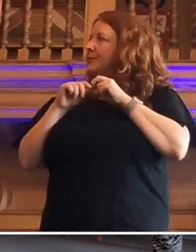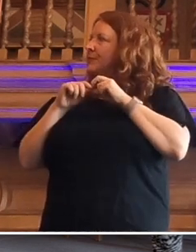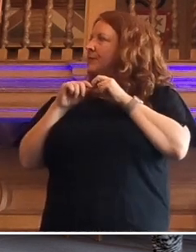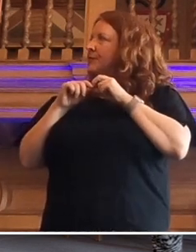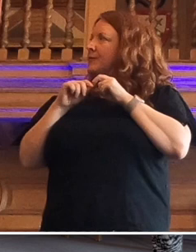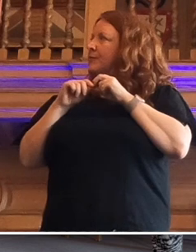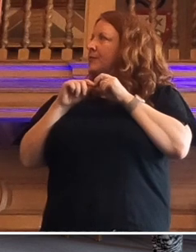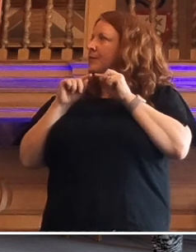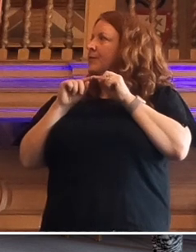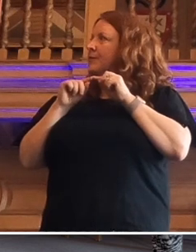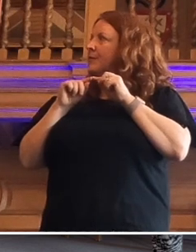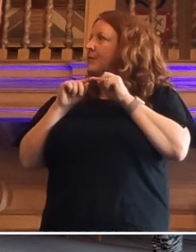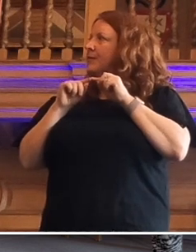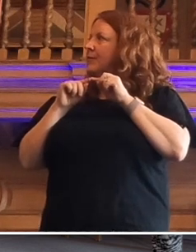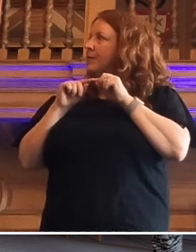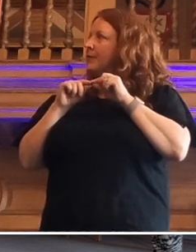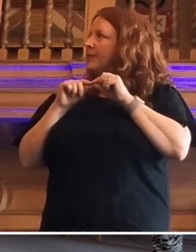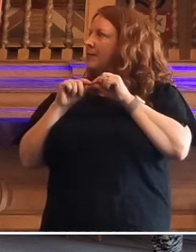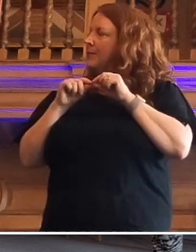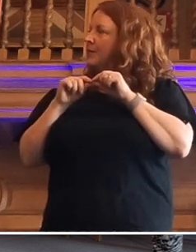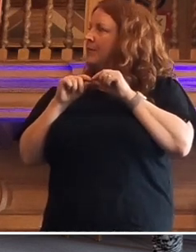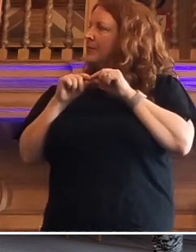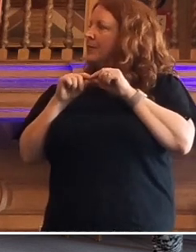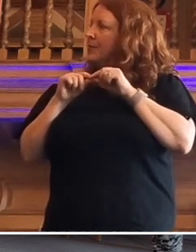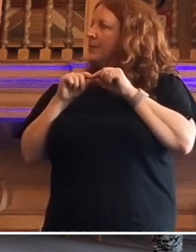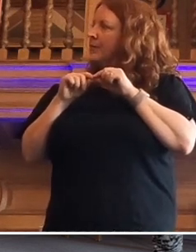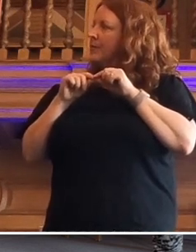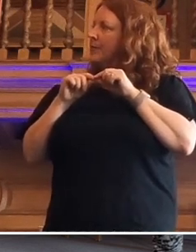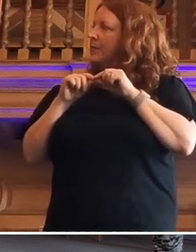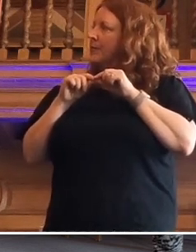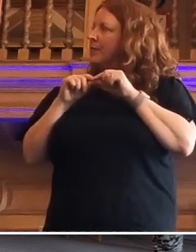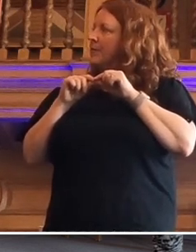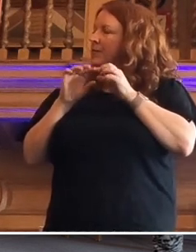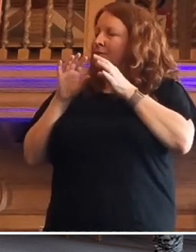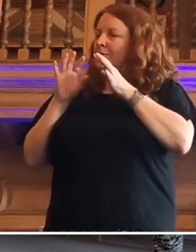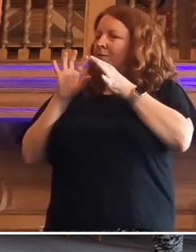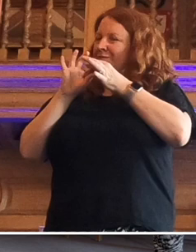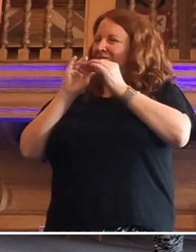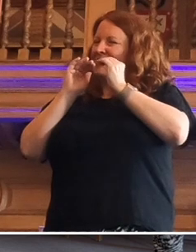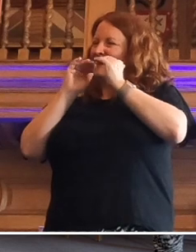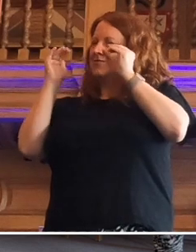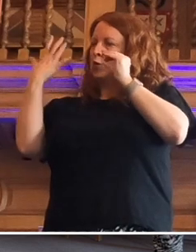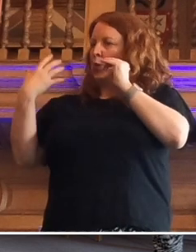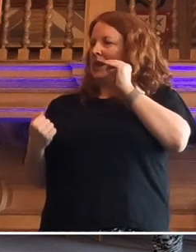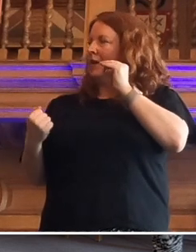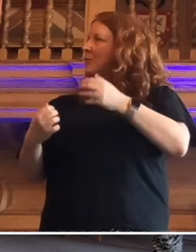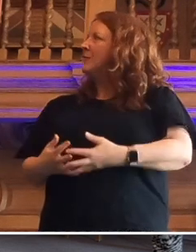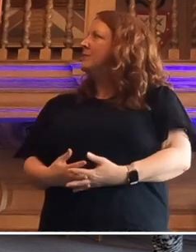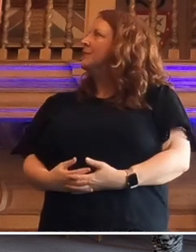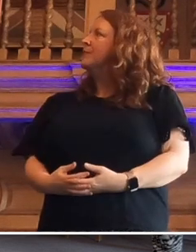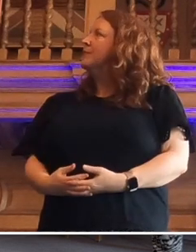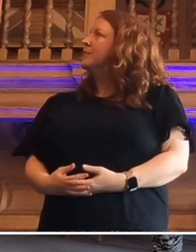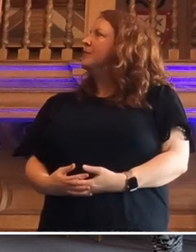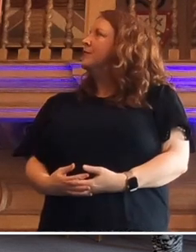quintiles of income. So for the